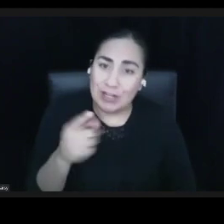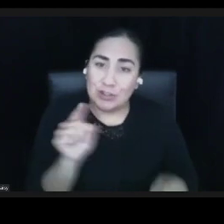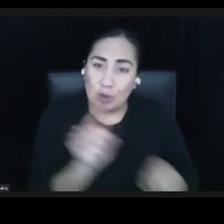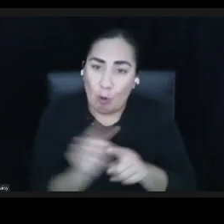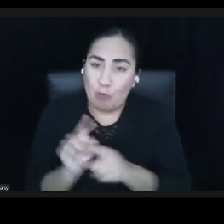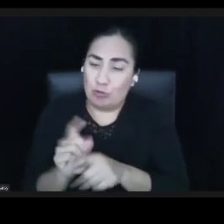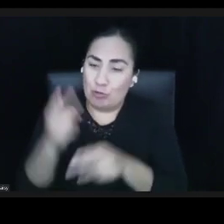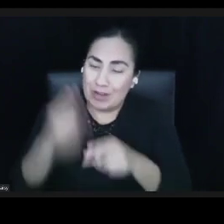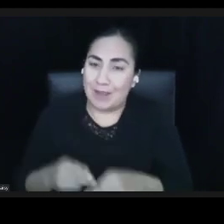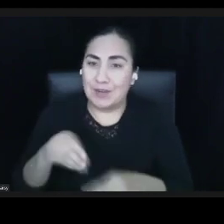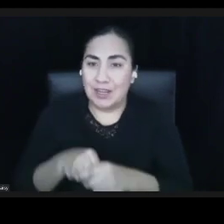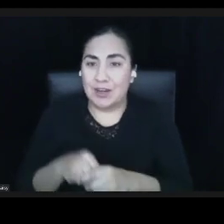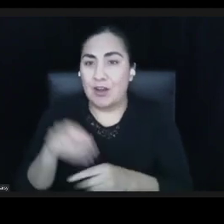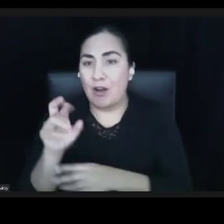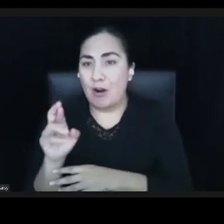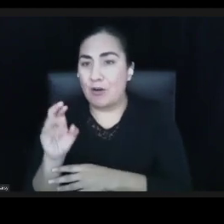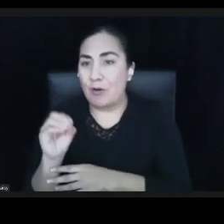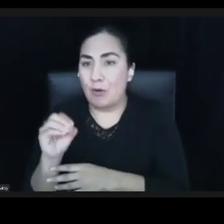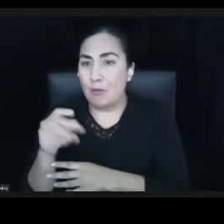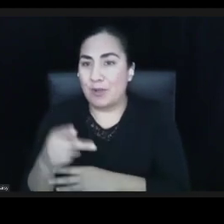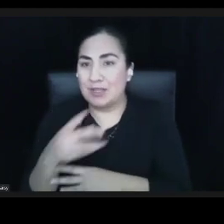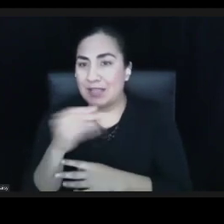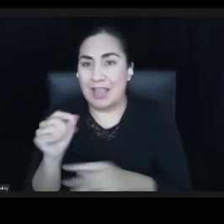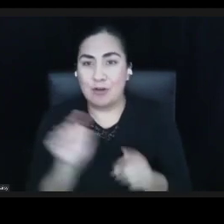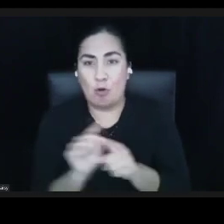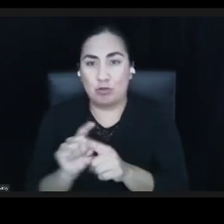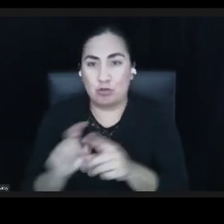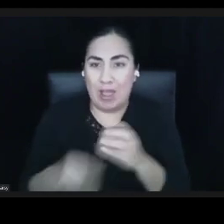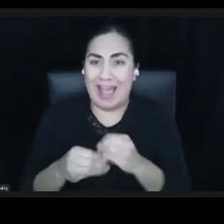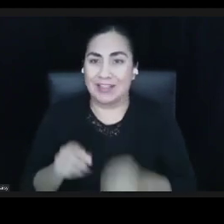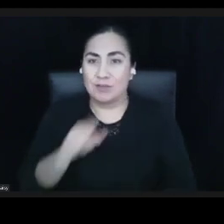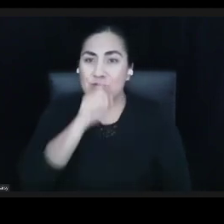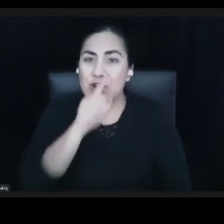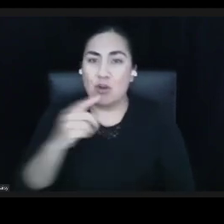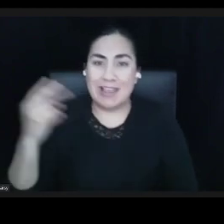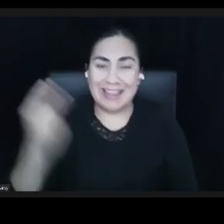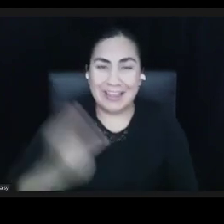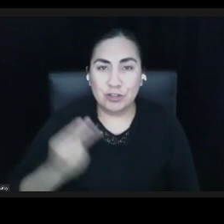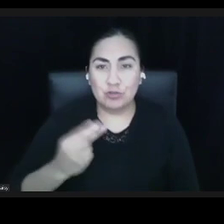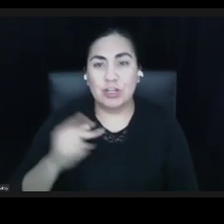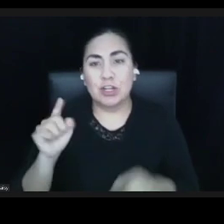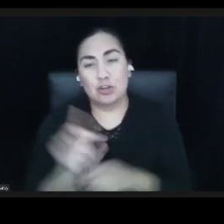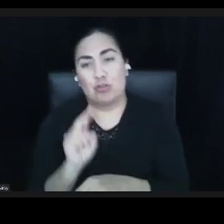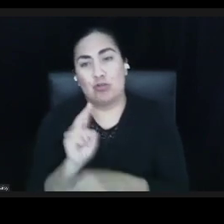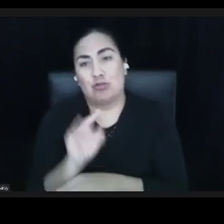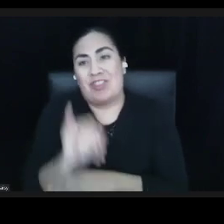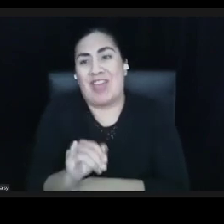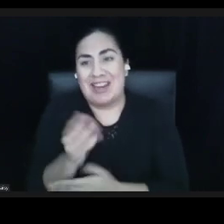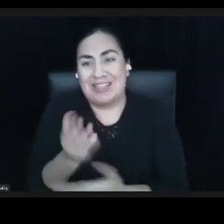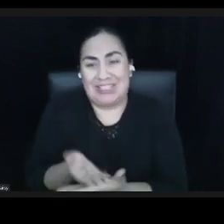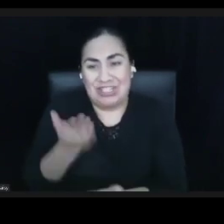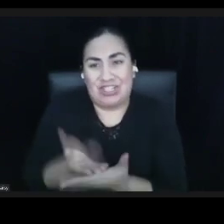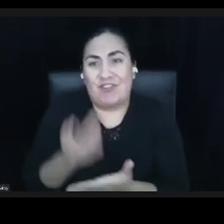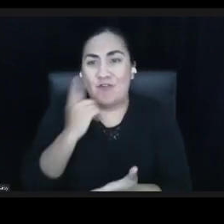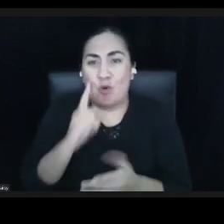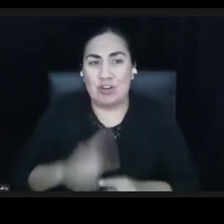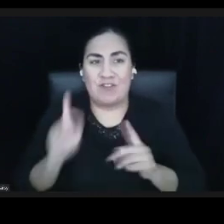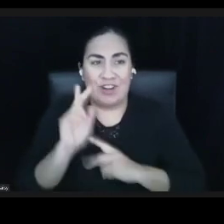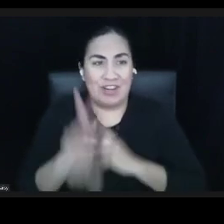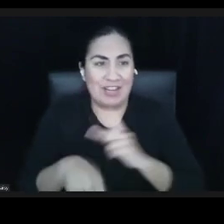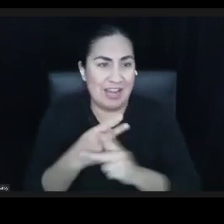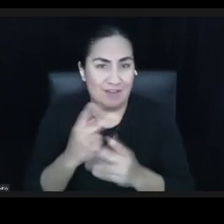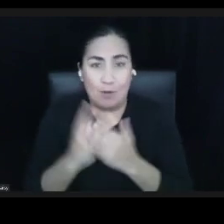given some real history to it, and then used as a justification for a different kind of program. And that would be a battle.